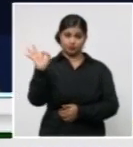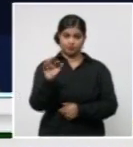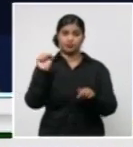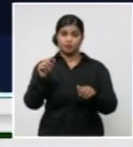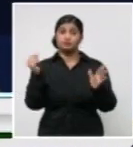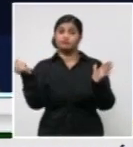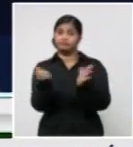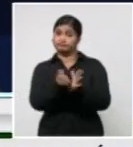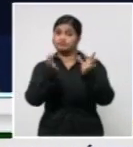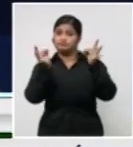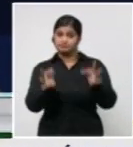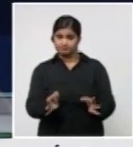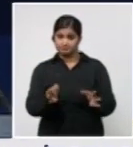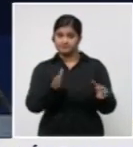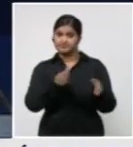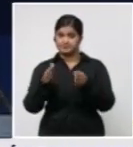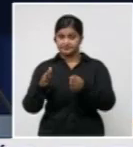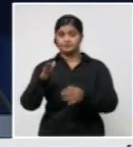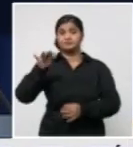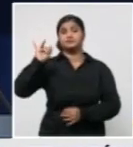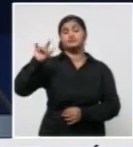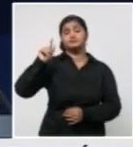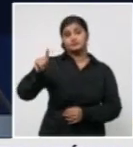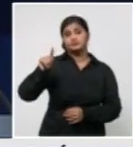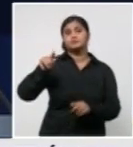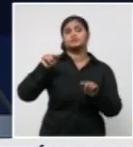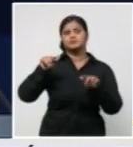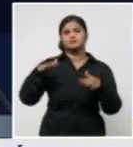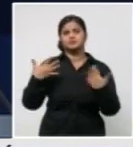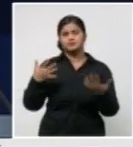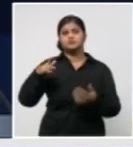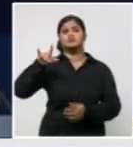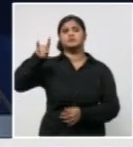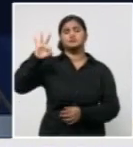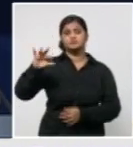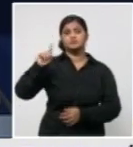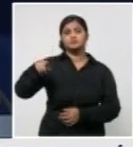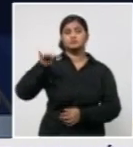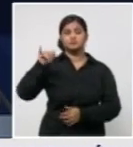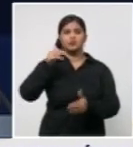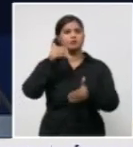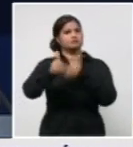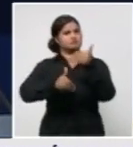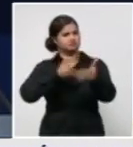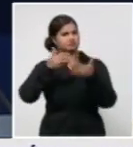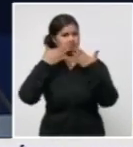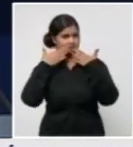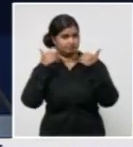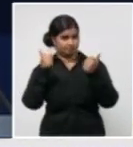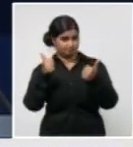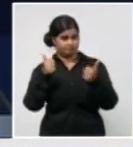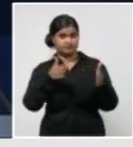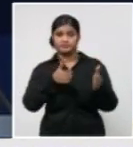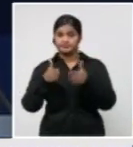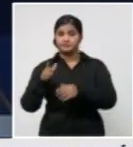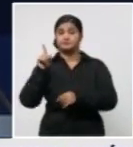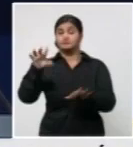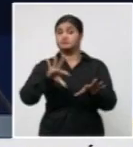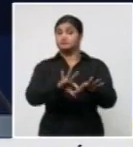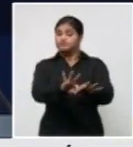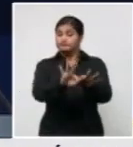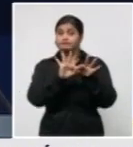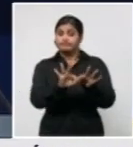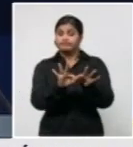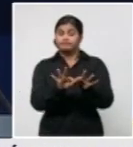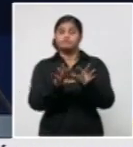2,277 or 93.4% of all confirmed cases. No patients